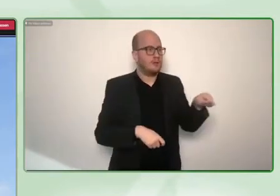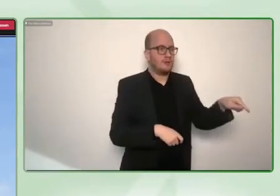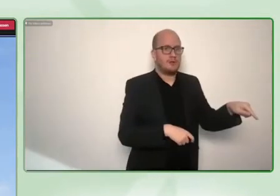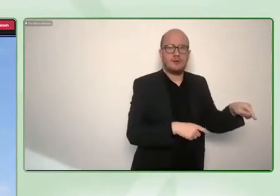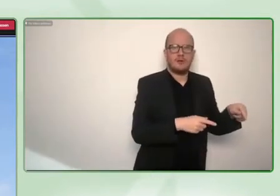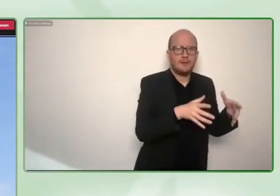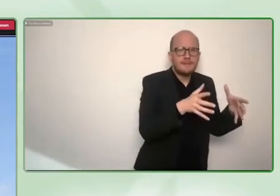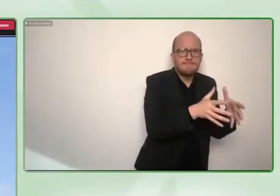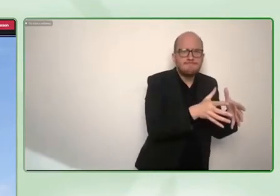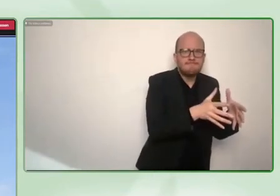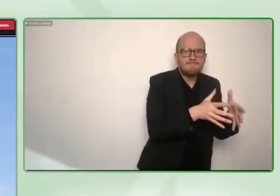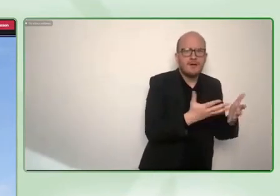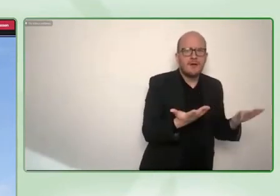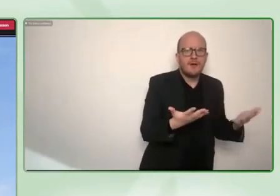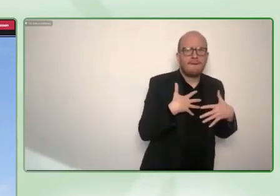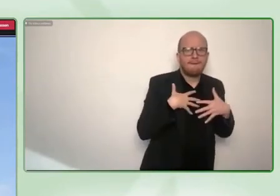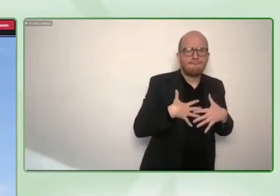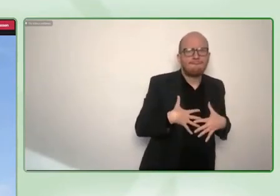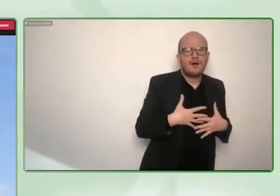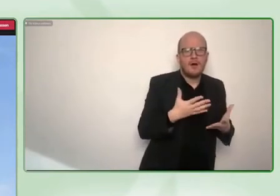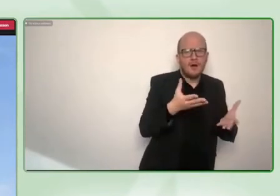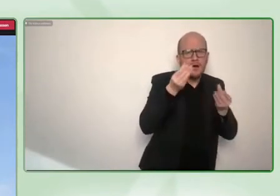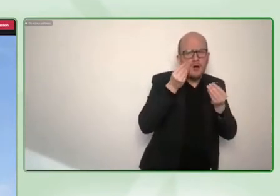to be a successful scaler when you go internationally.